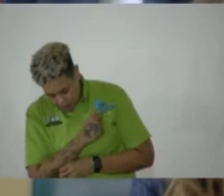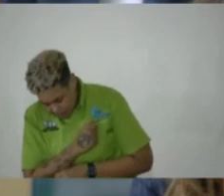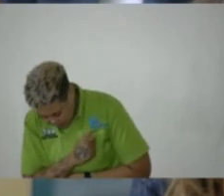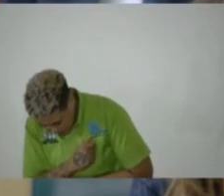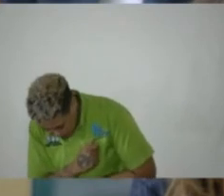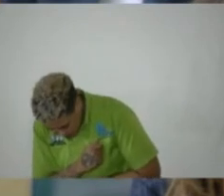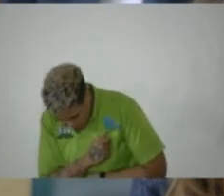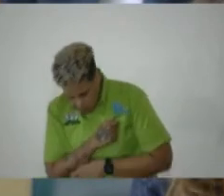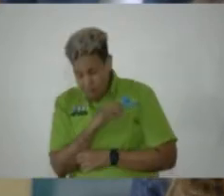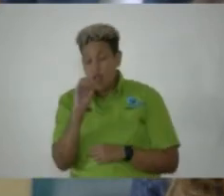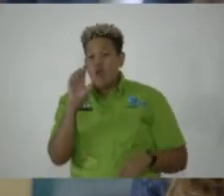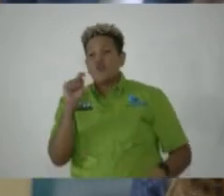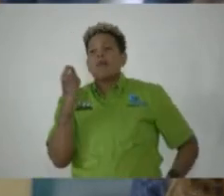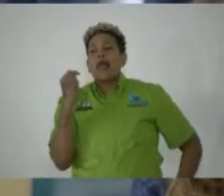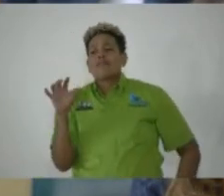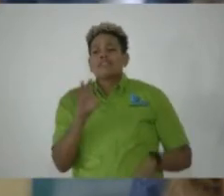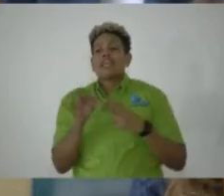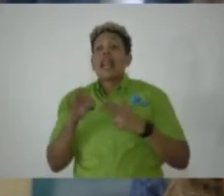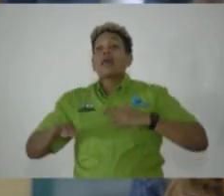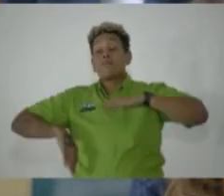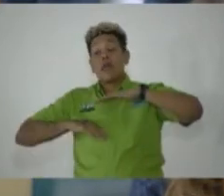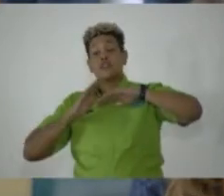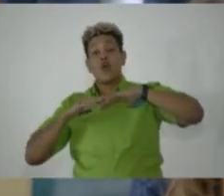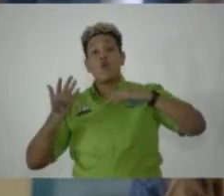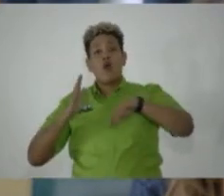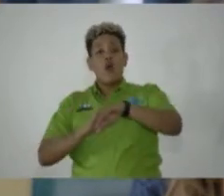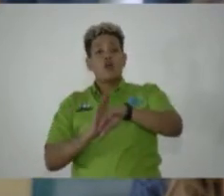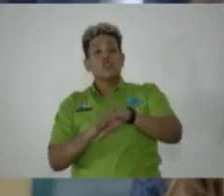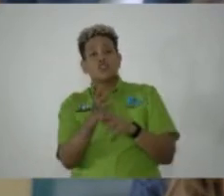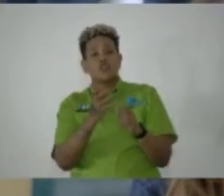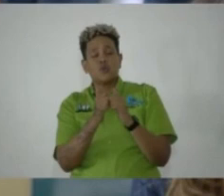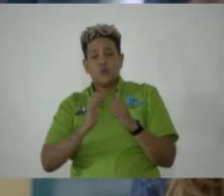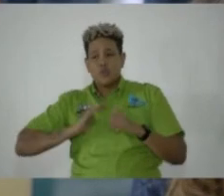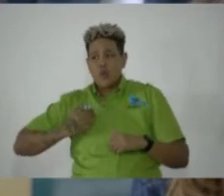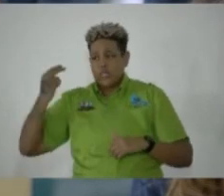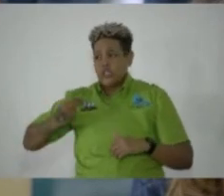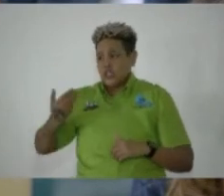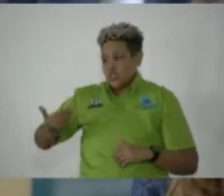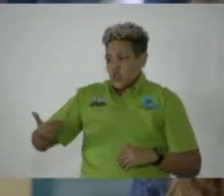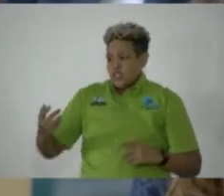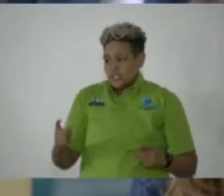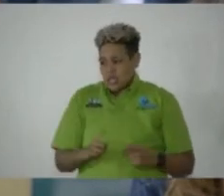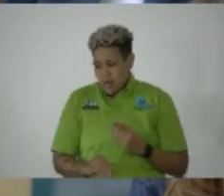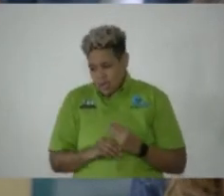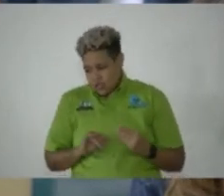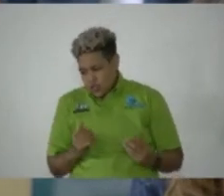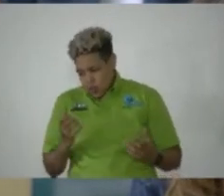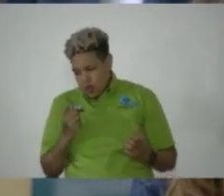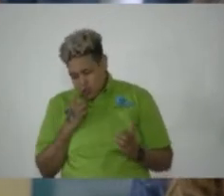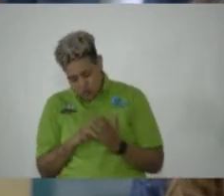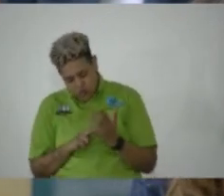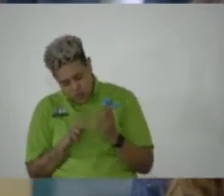October 11 was selected based on consultations with our historians. And I just want to read